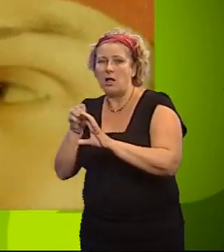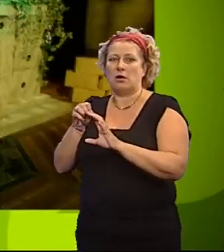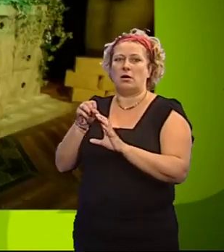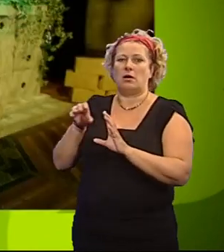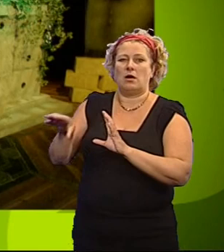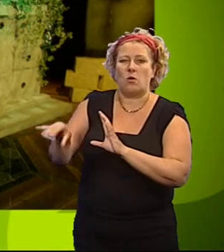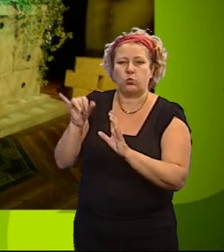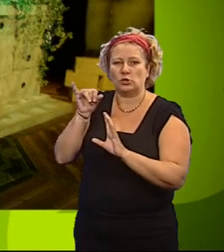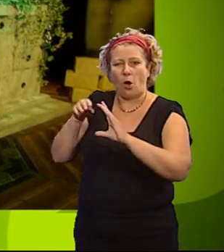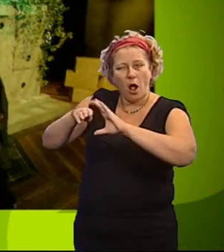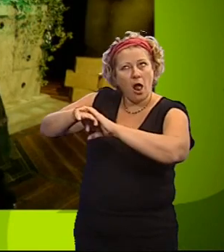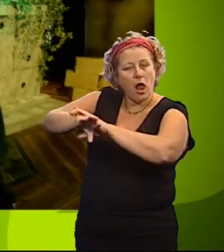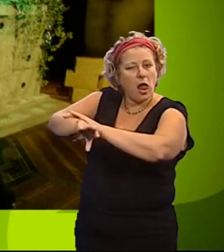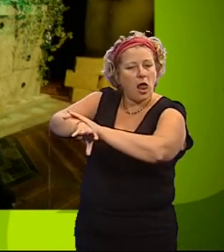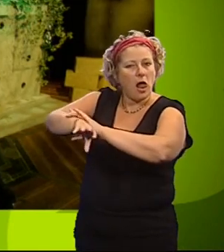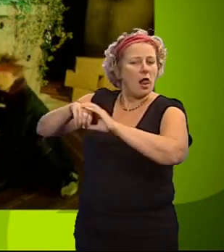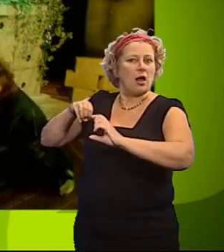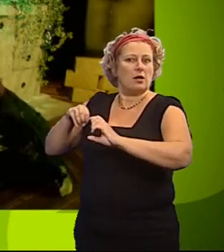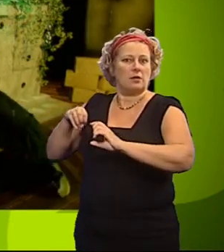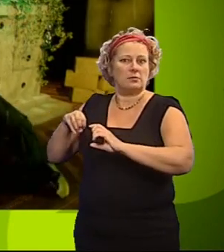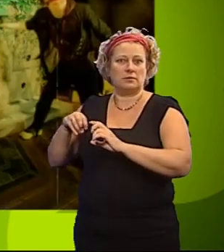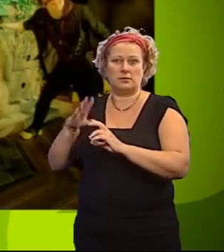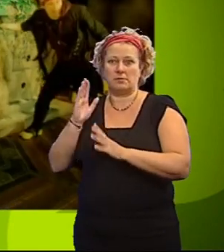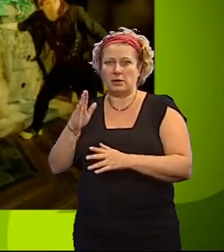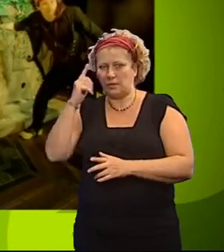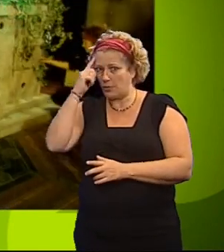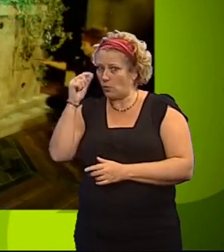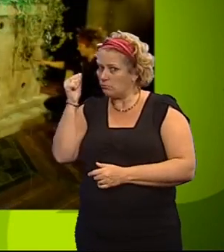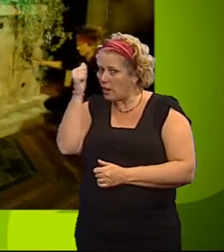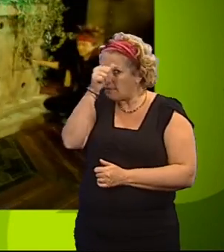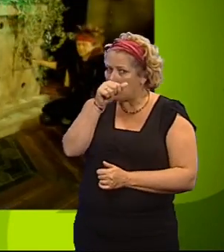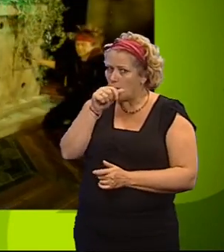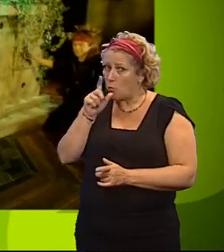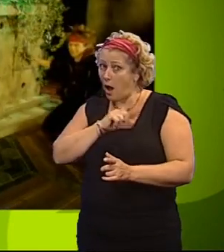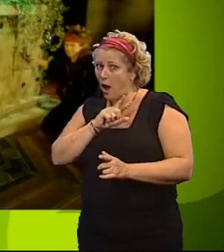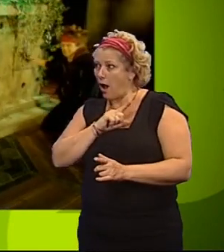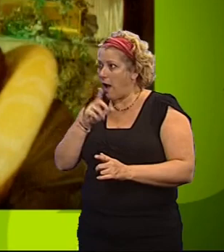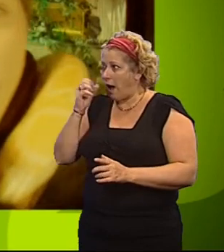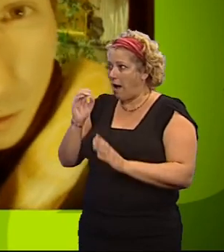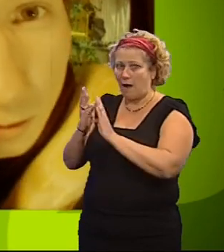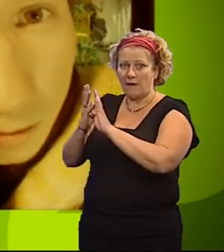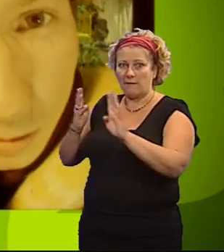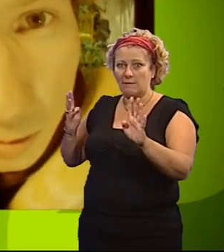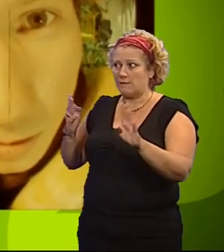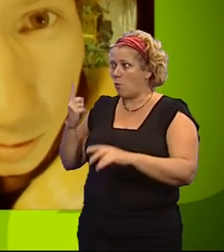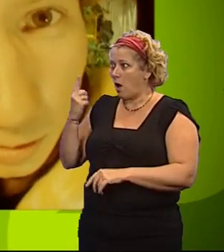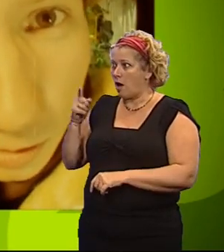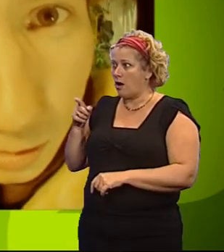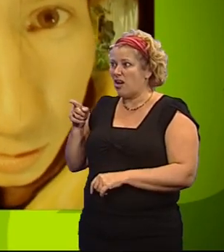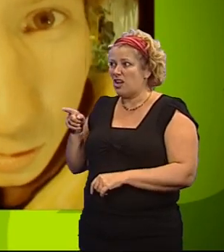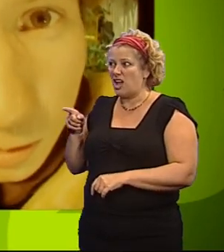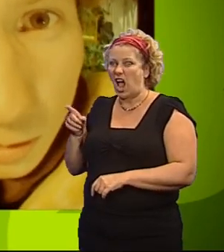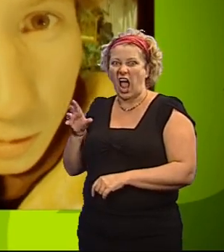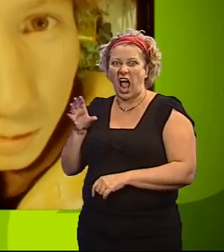choosing which holes to put their hands in. They must choose wisely because the wall is home to a hungry,